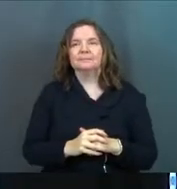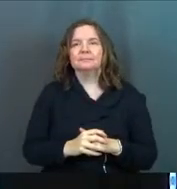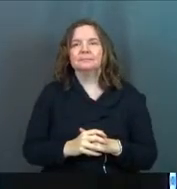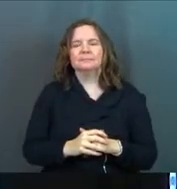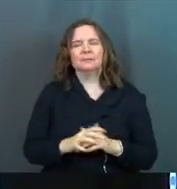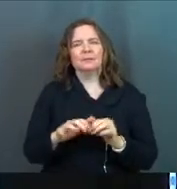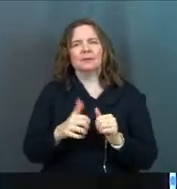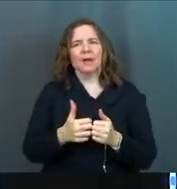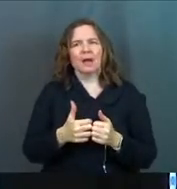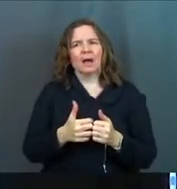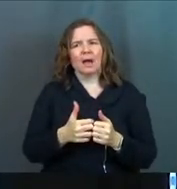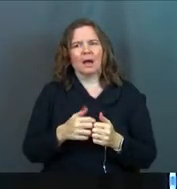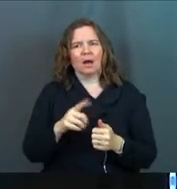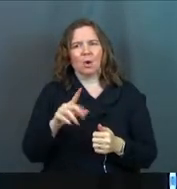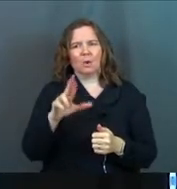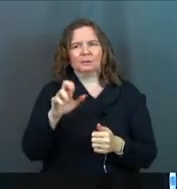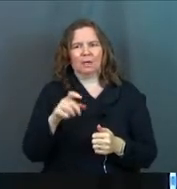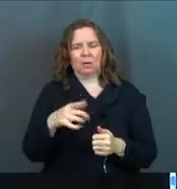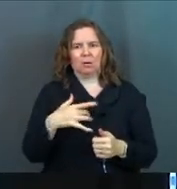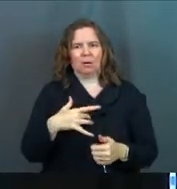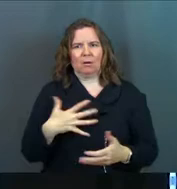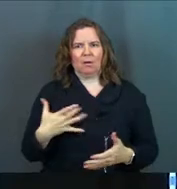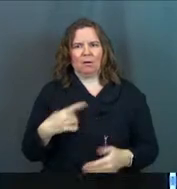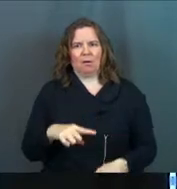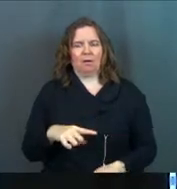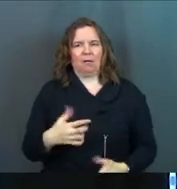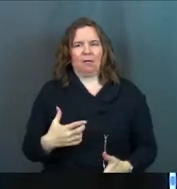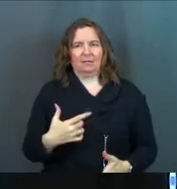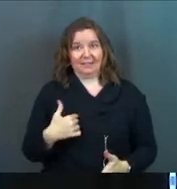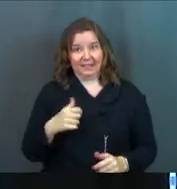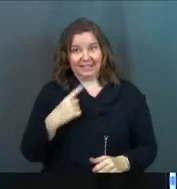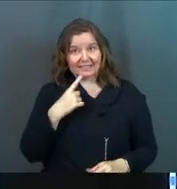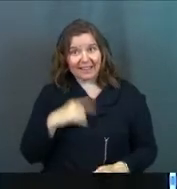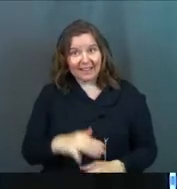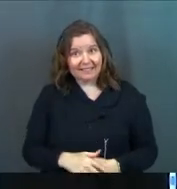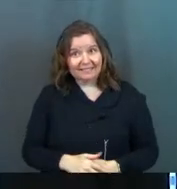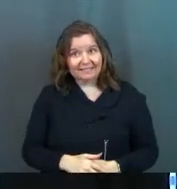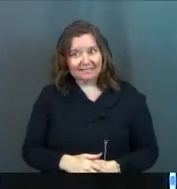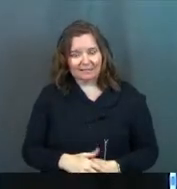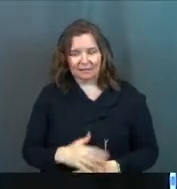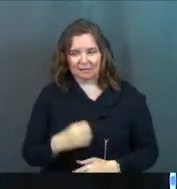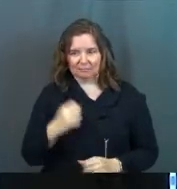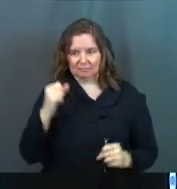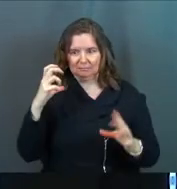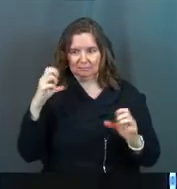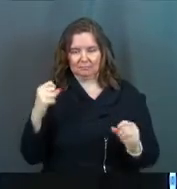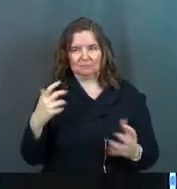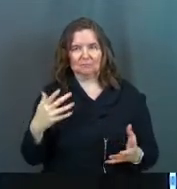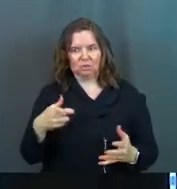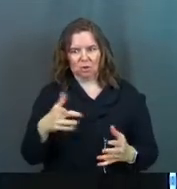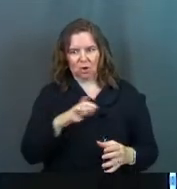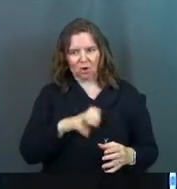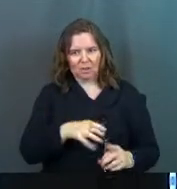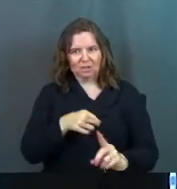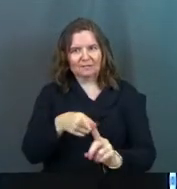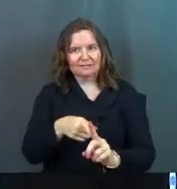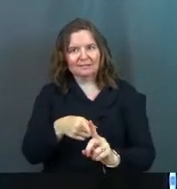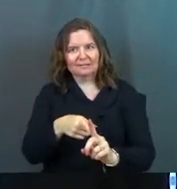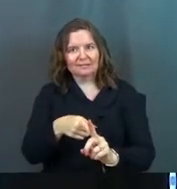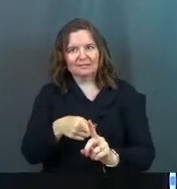But how dare you? Could I just say that? How dare you? You're a Christian.